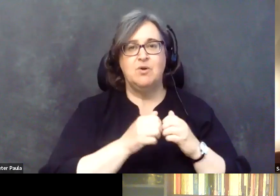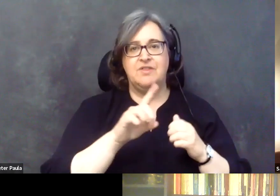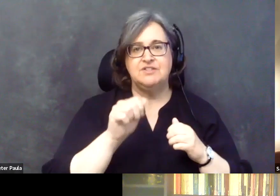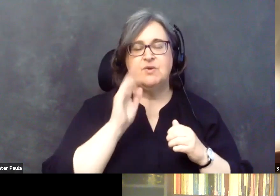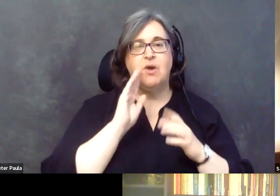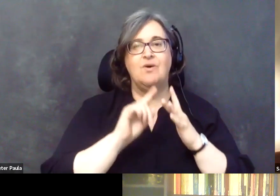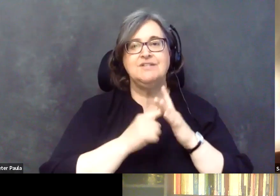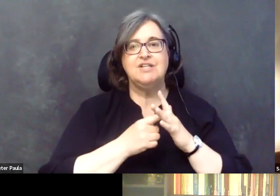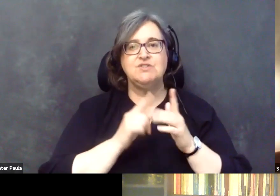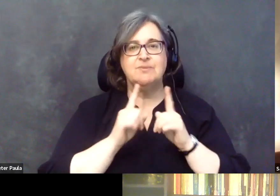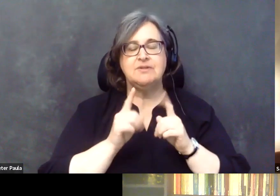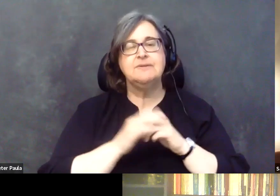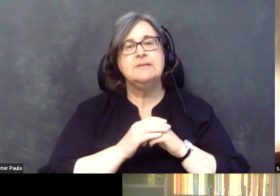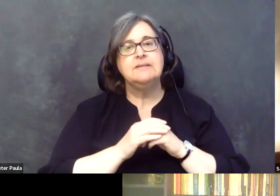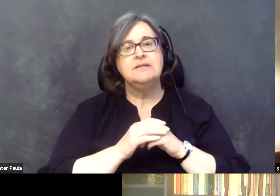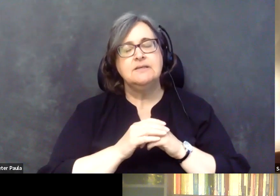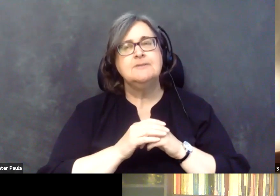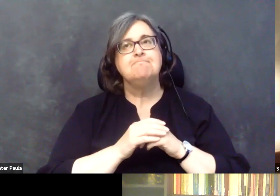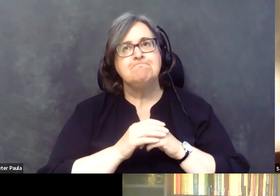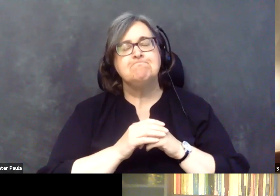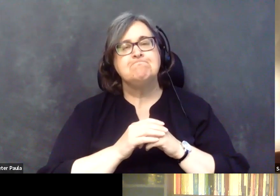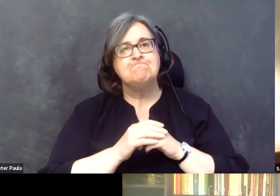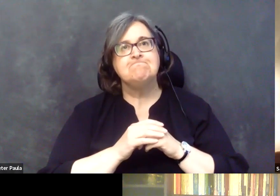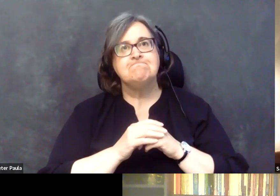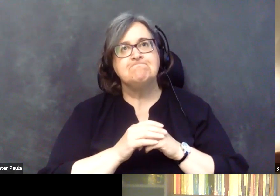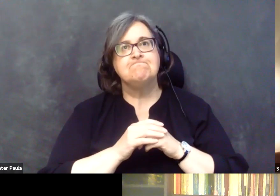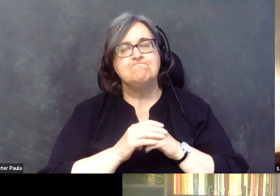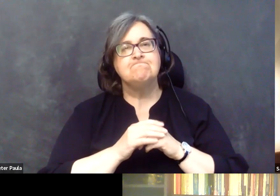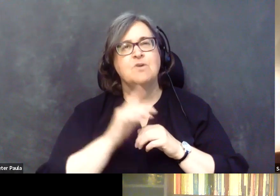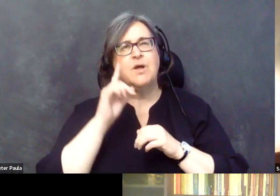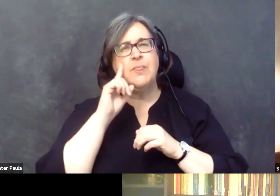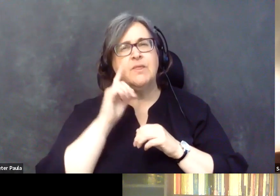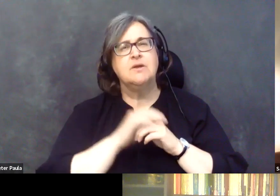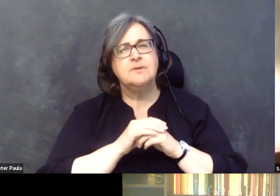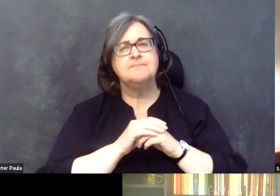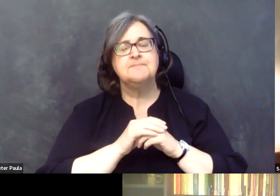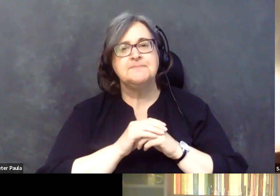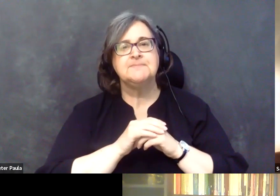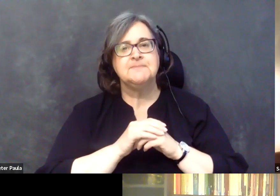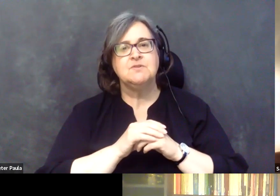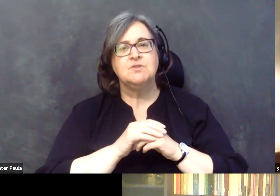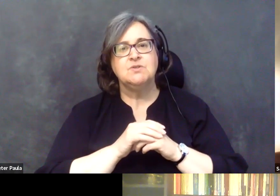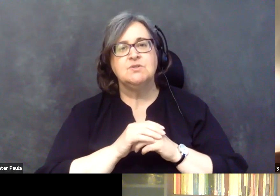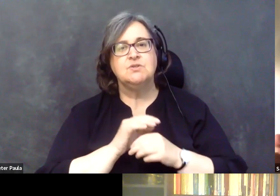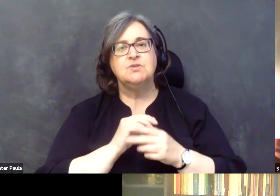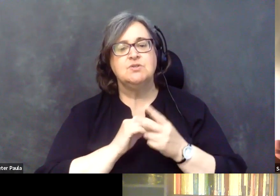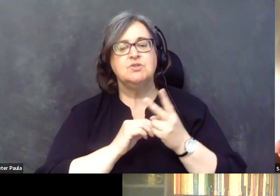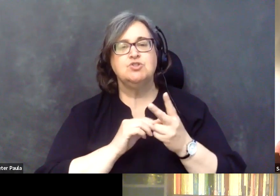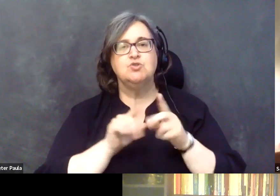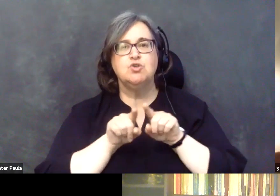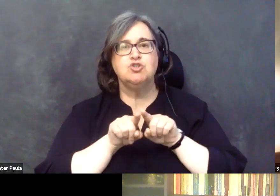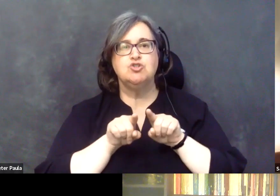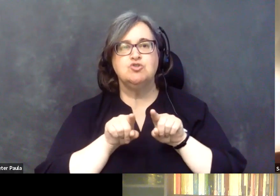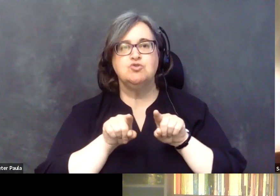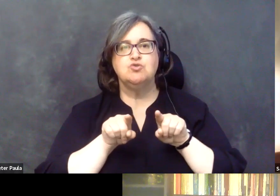start the conversation, it strikes me that there's, there's two kind of directions that you